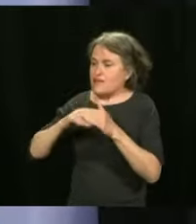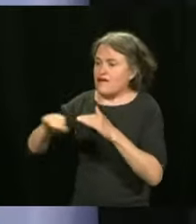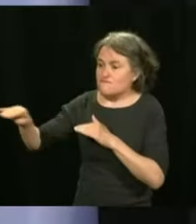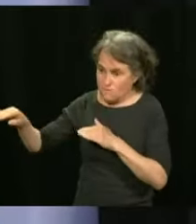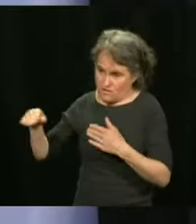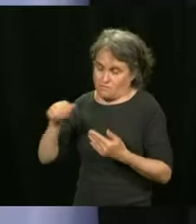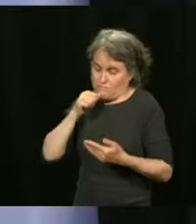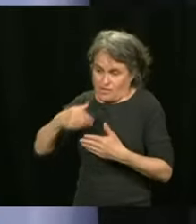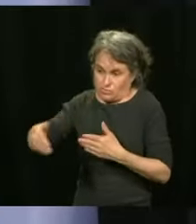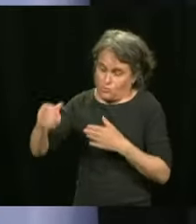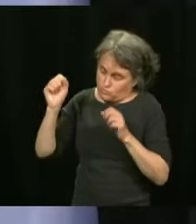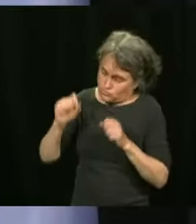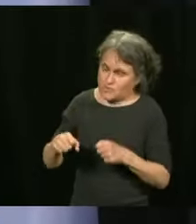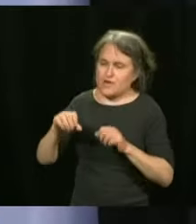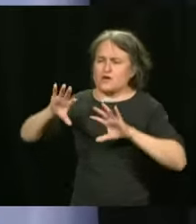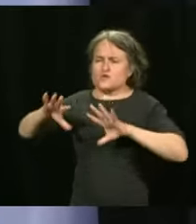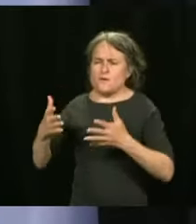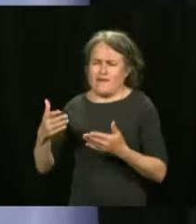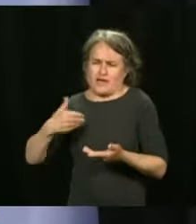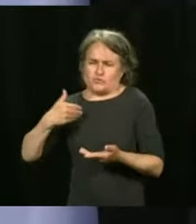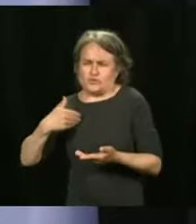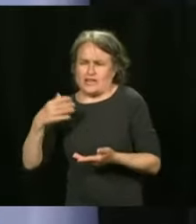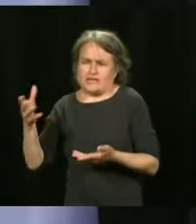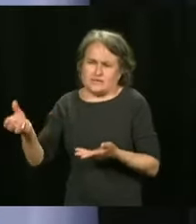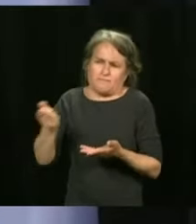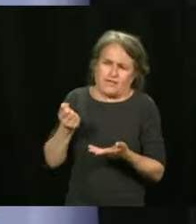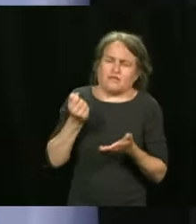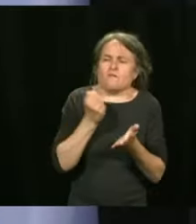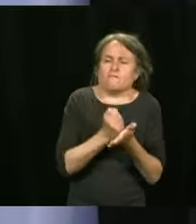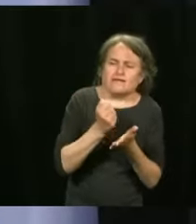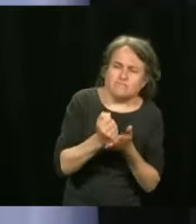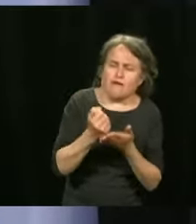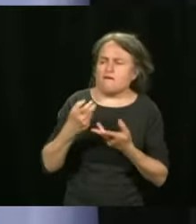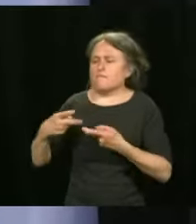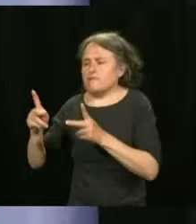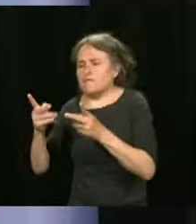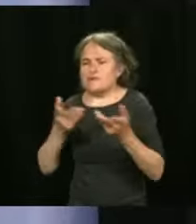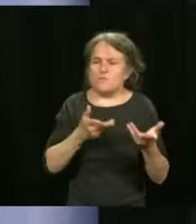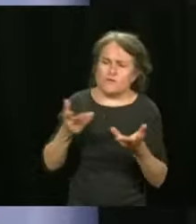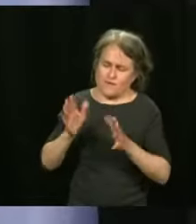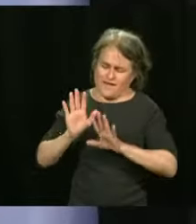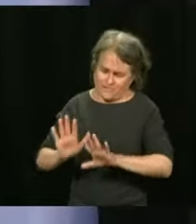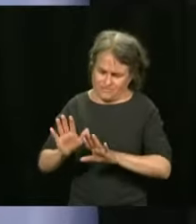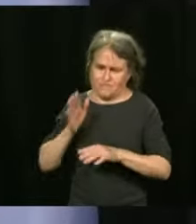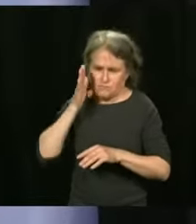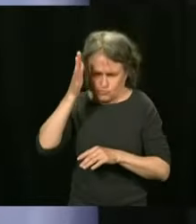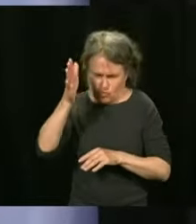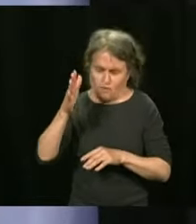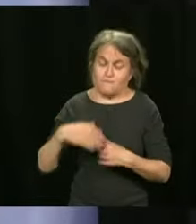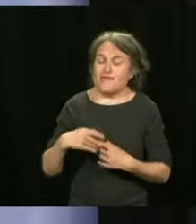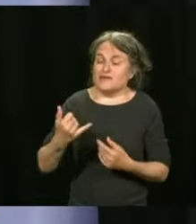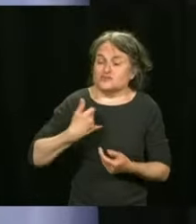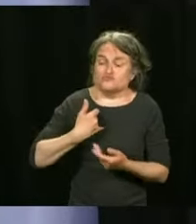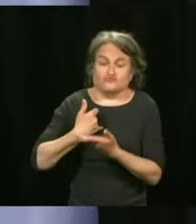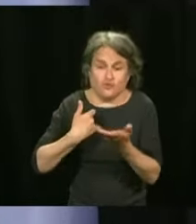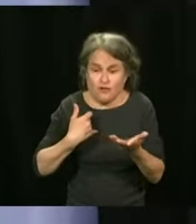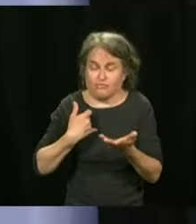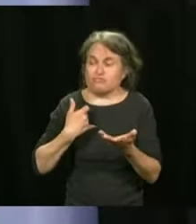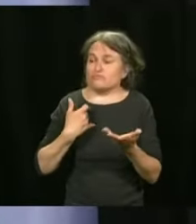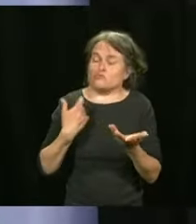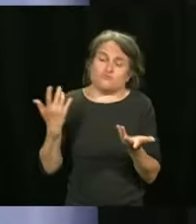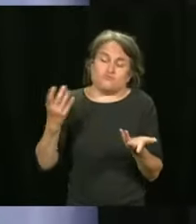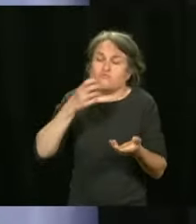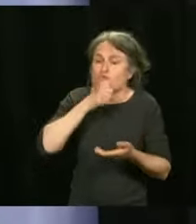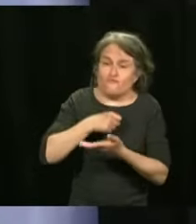available as of next week. And I think that young people and older people, you know, I'd be very proud to be able to say, I've got proof